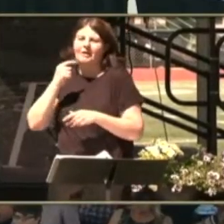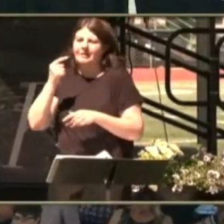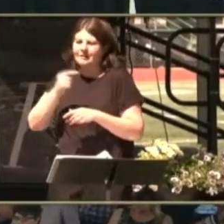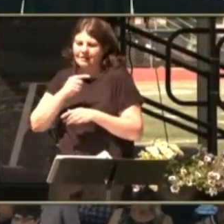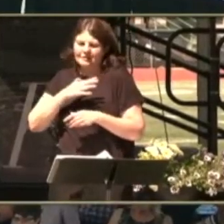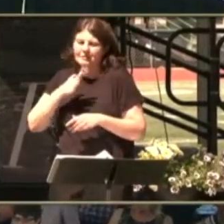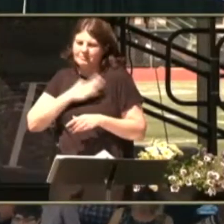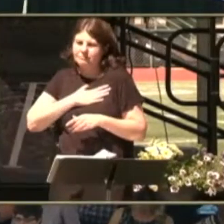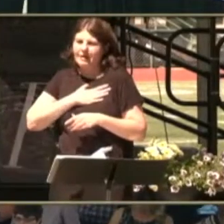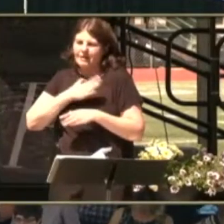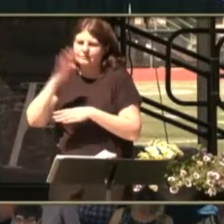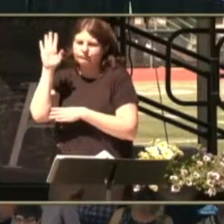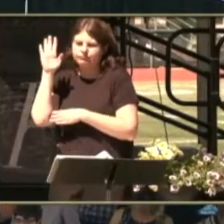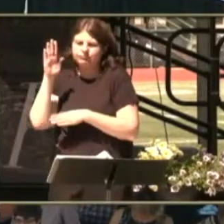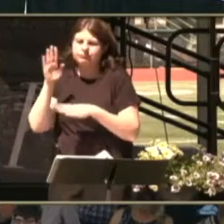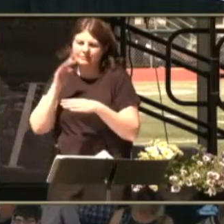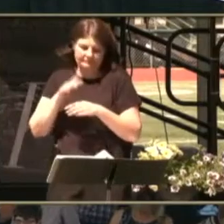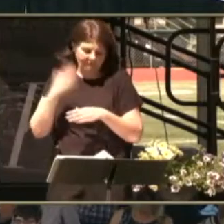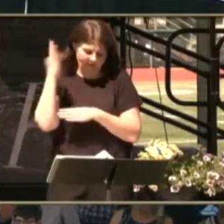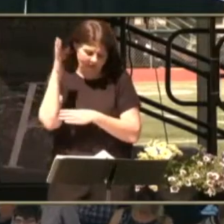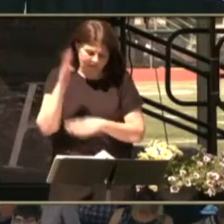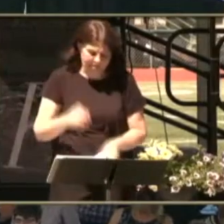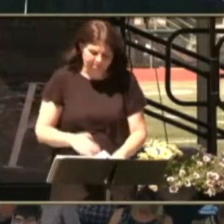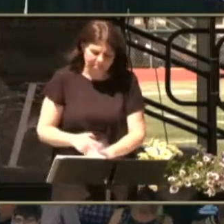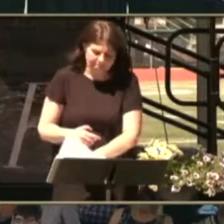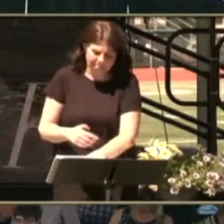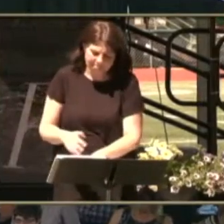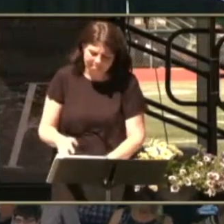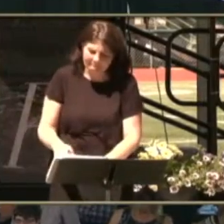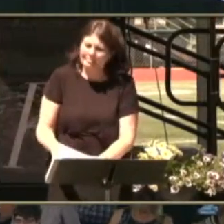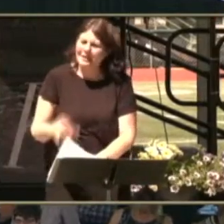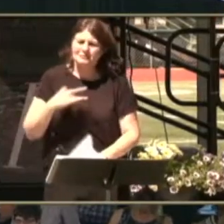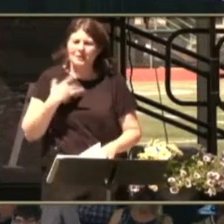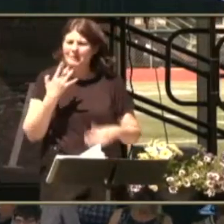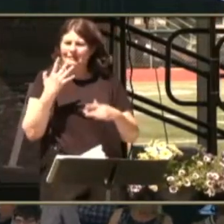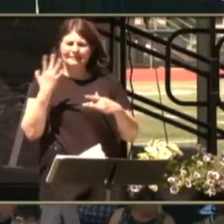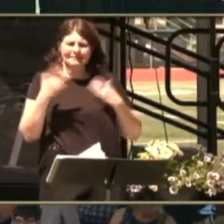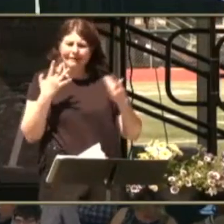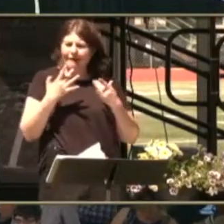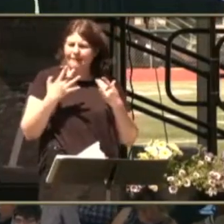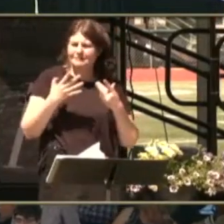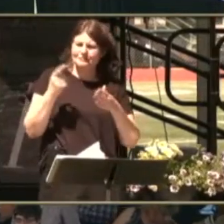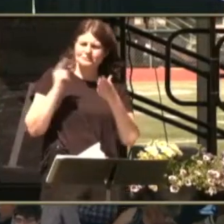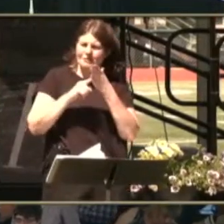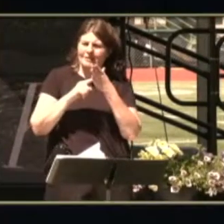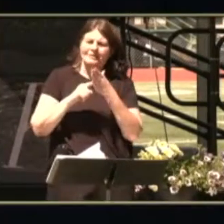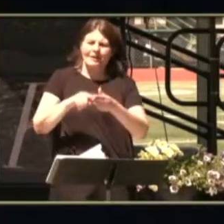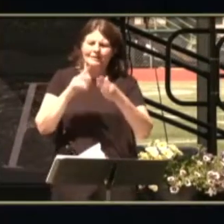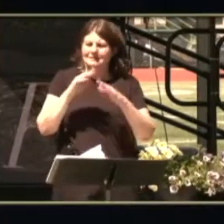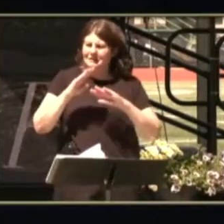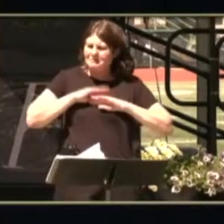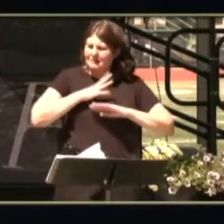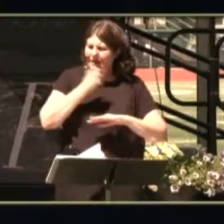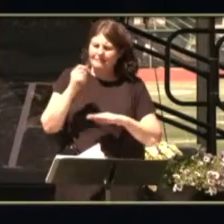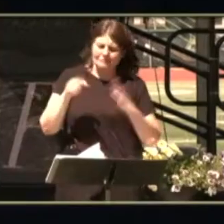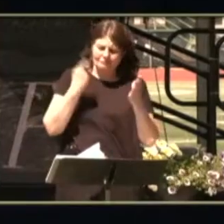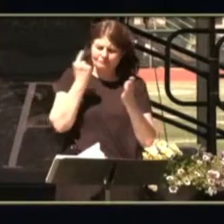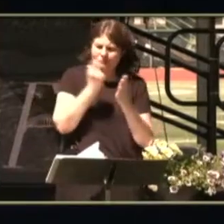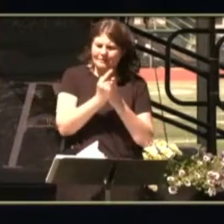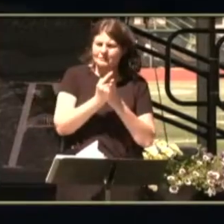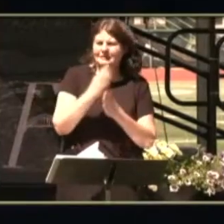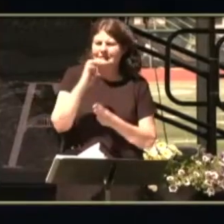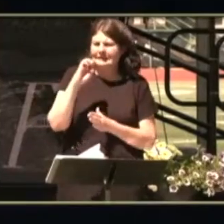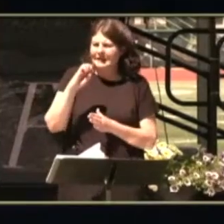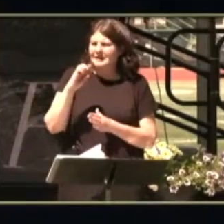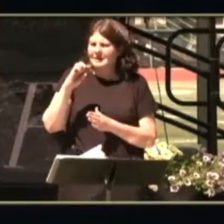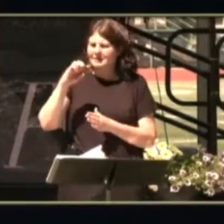so excited today to be here to recognize these completers and graduates of evergreen public schools i am lucky